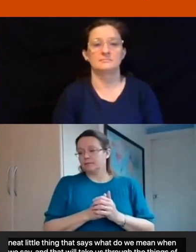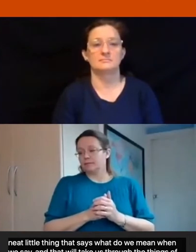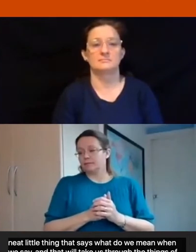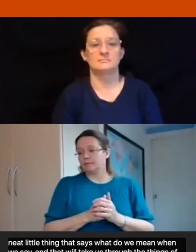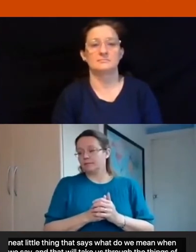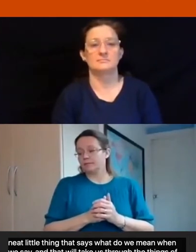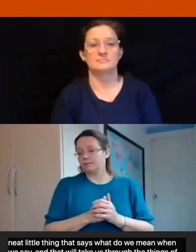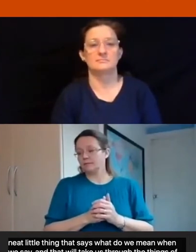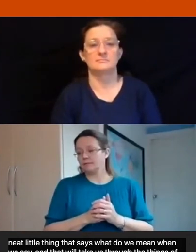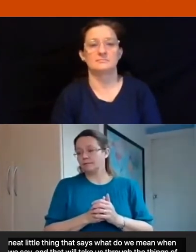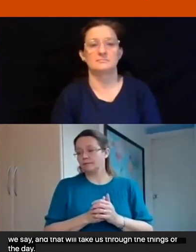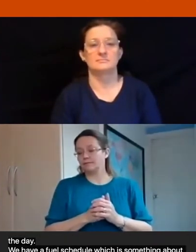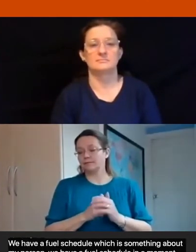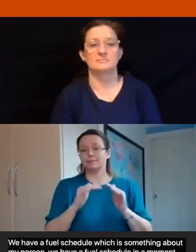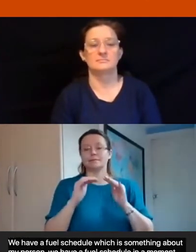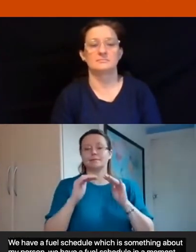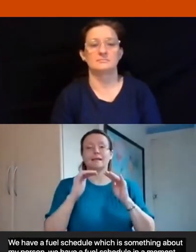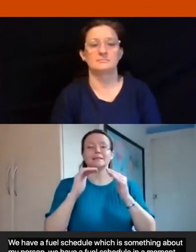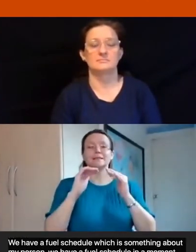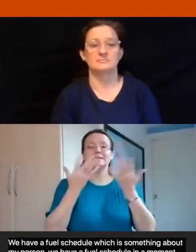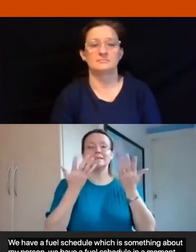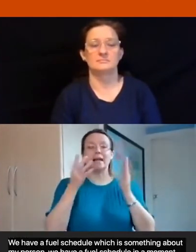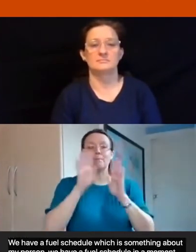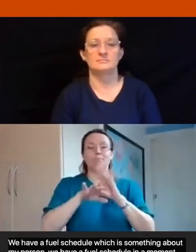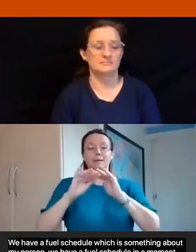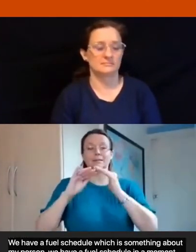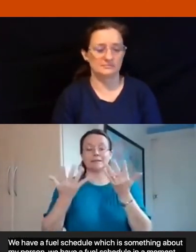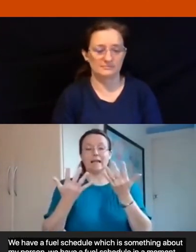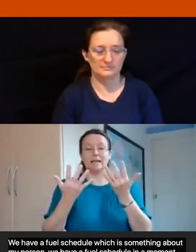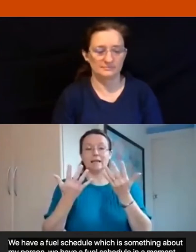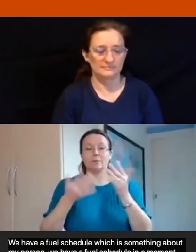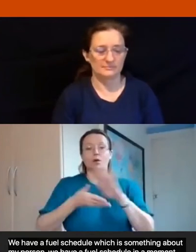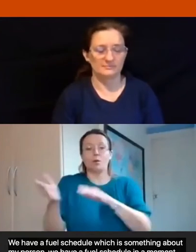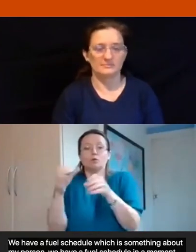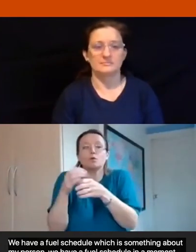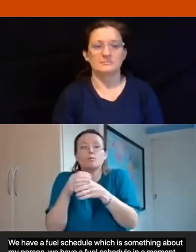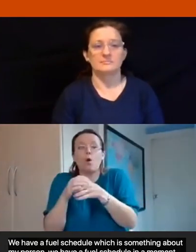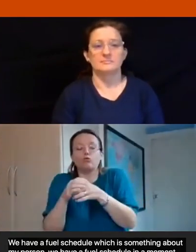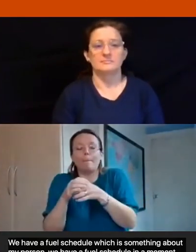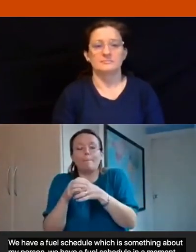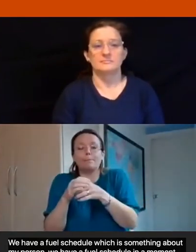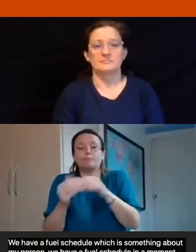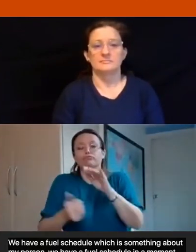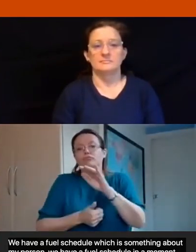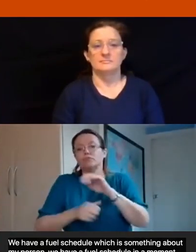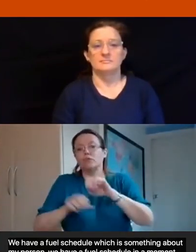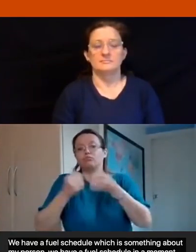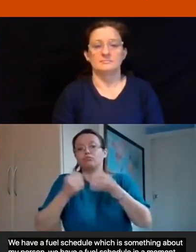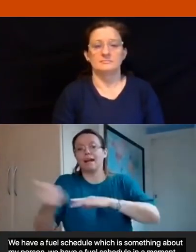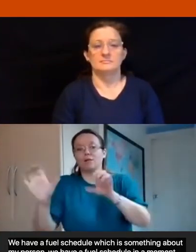to move into breakout groups which are a chance just to there are very little groups we'll just be talking to each other to say